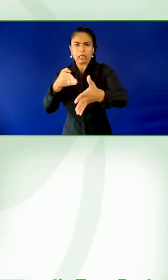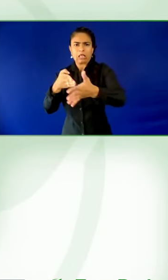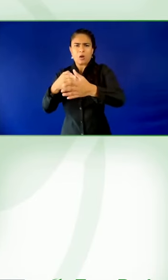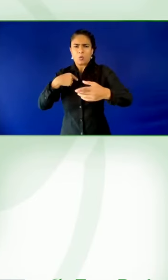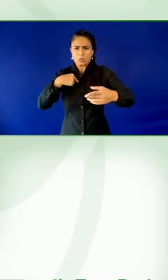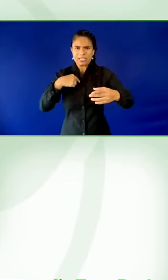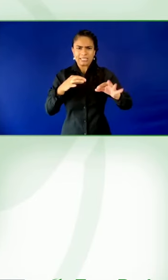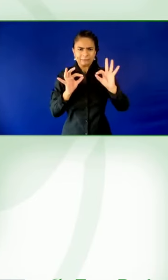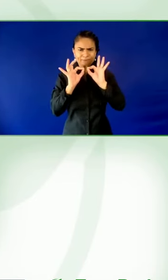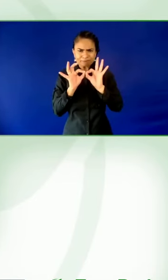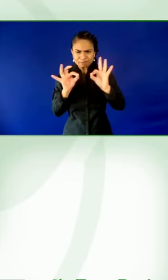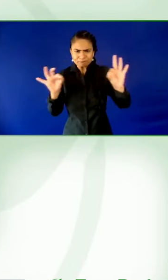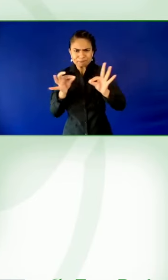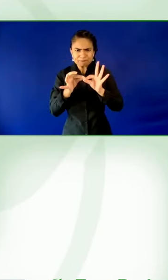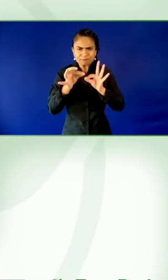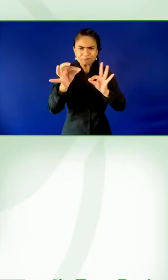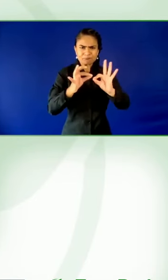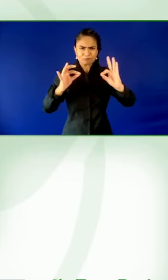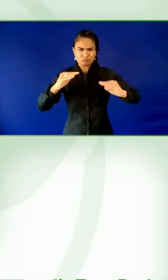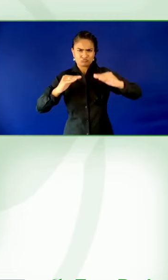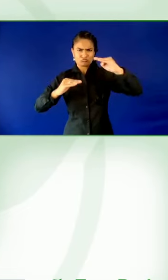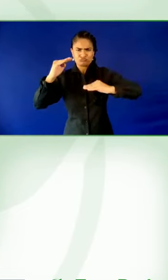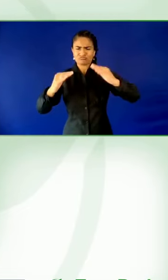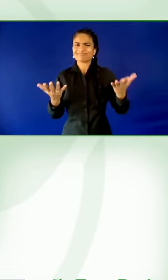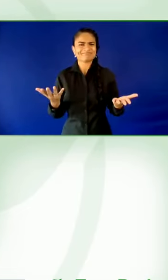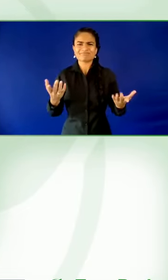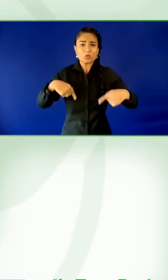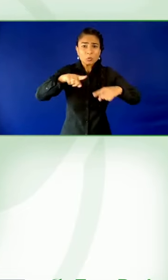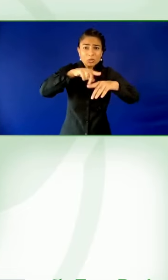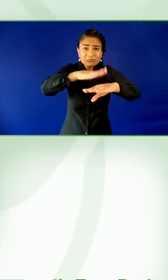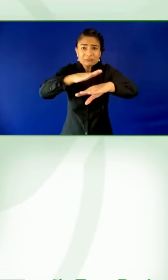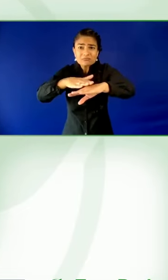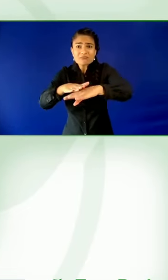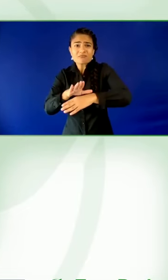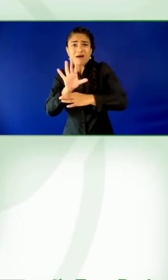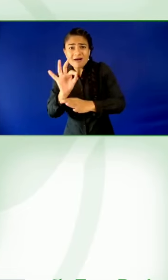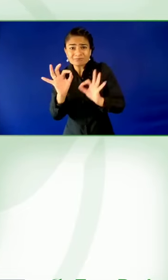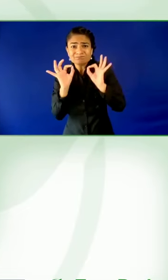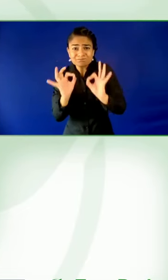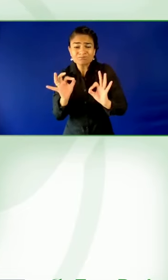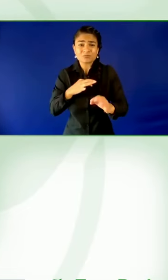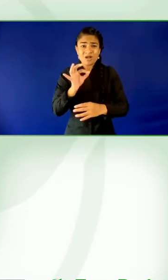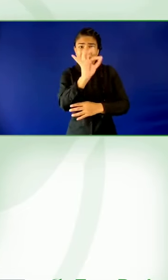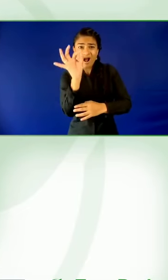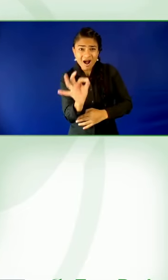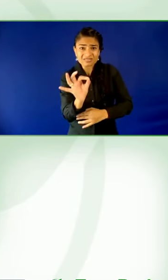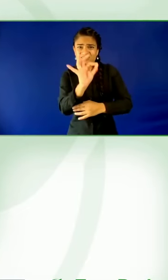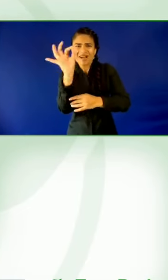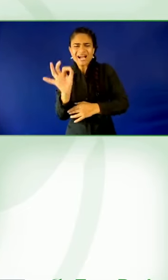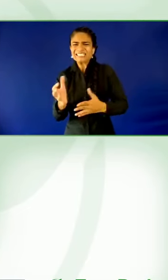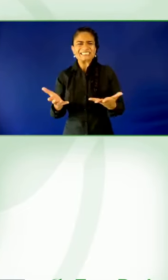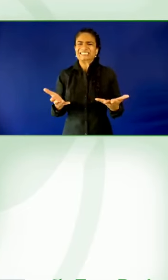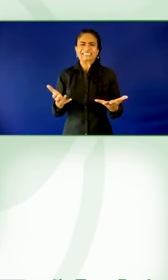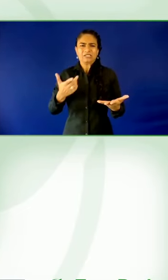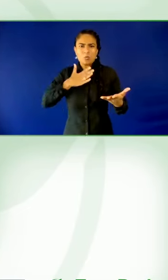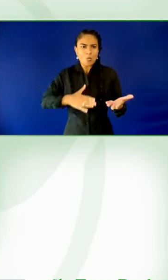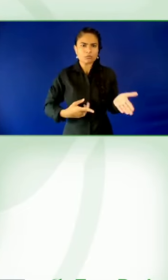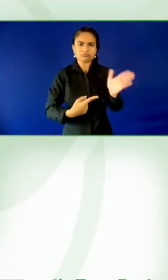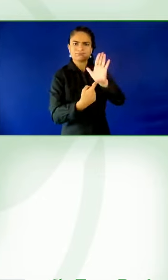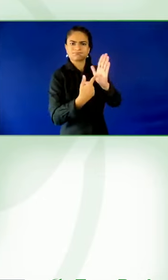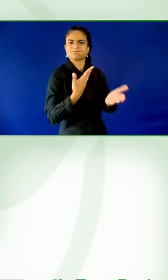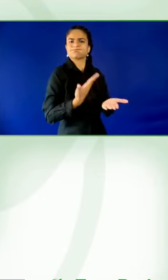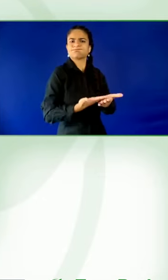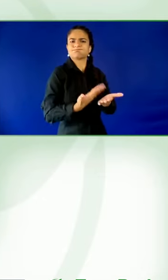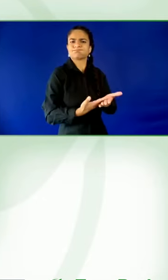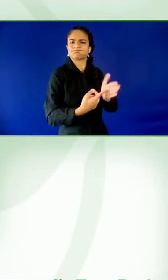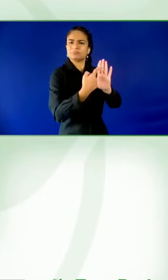to tackle this year with our analytics and in talking to our customers. Yeah, absolutely, that sort of mythical business